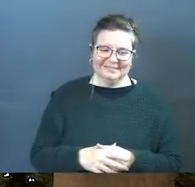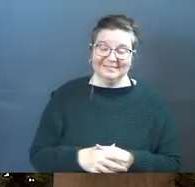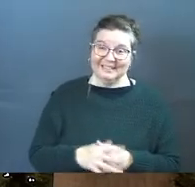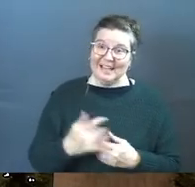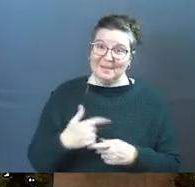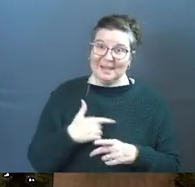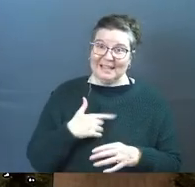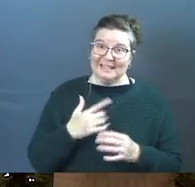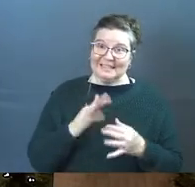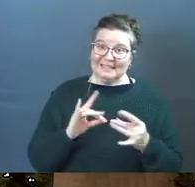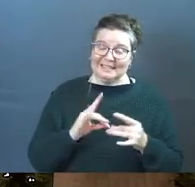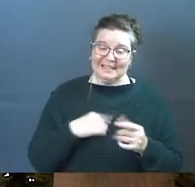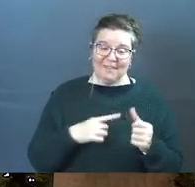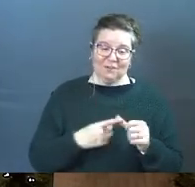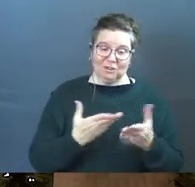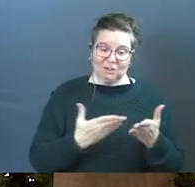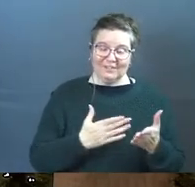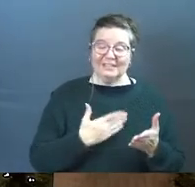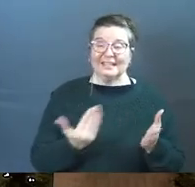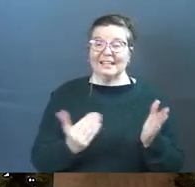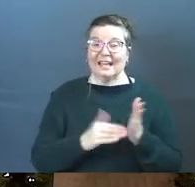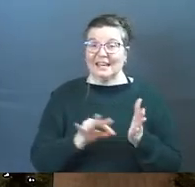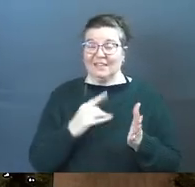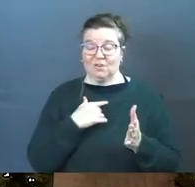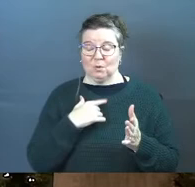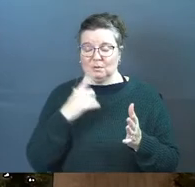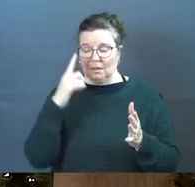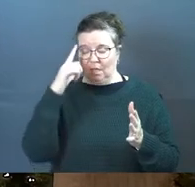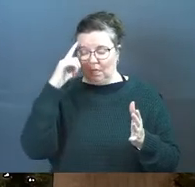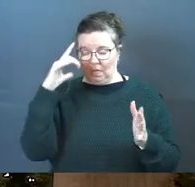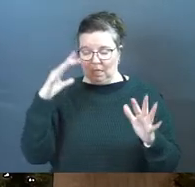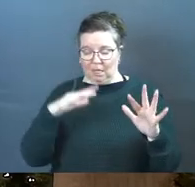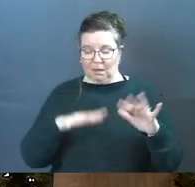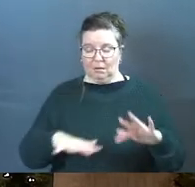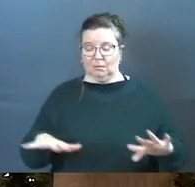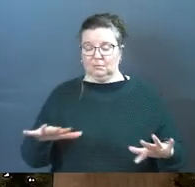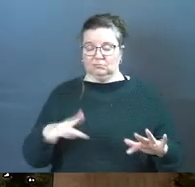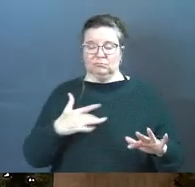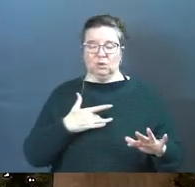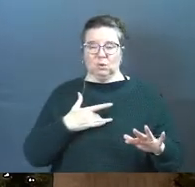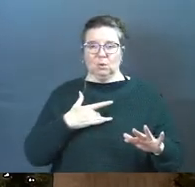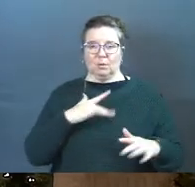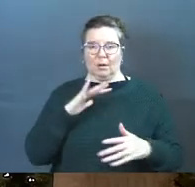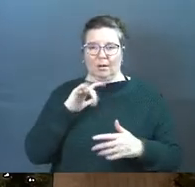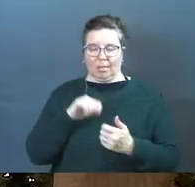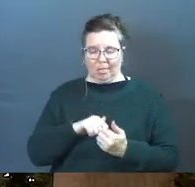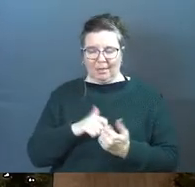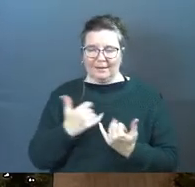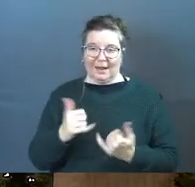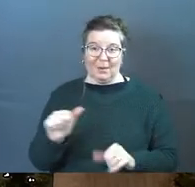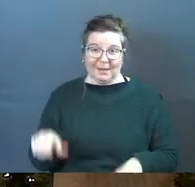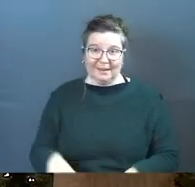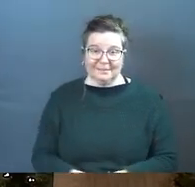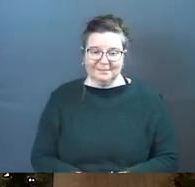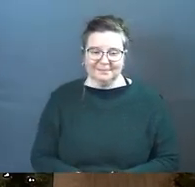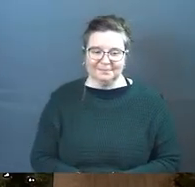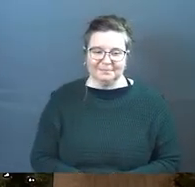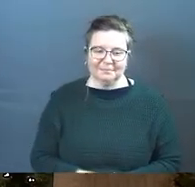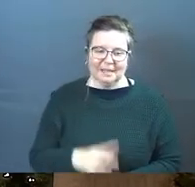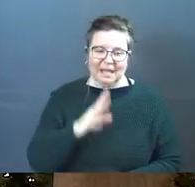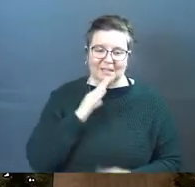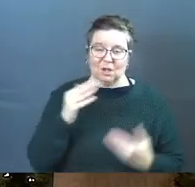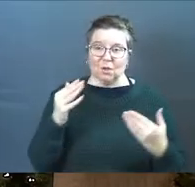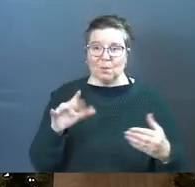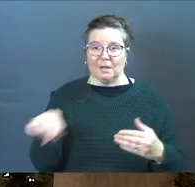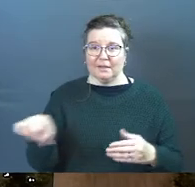I made this disclaimer first service I'll make it again if you are just brain dead at this point feel free to begin the nap now I'll